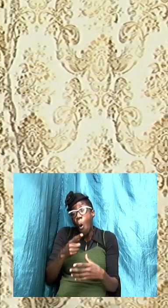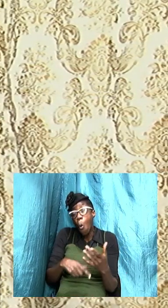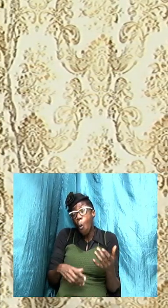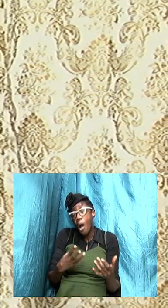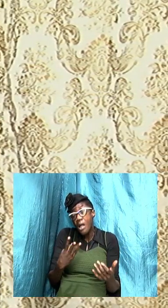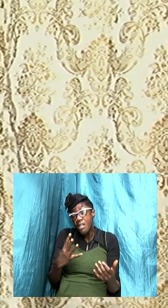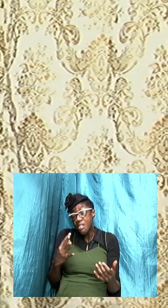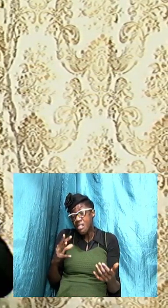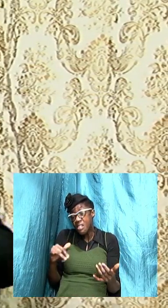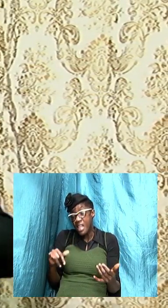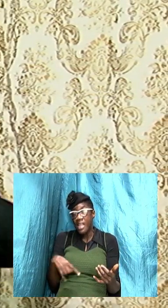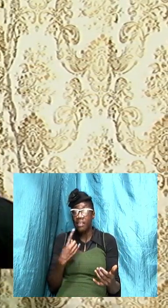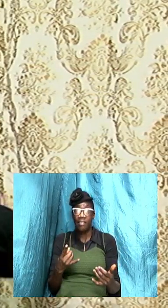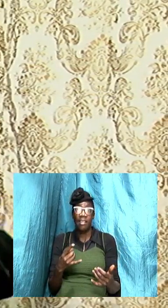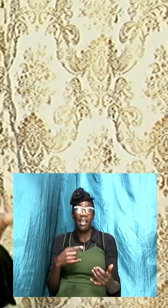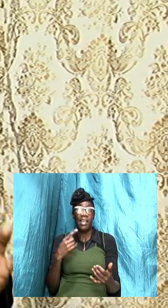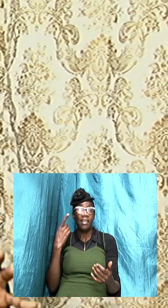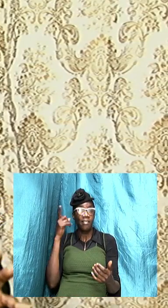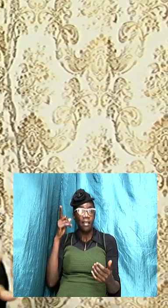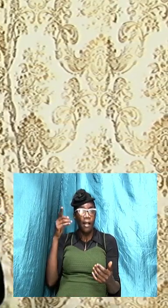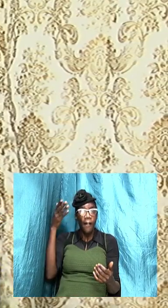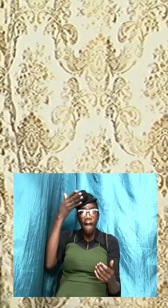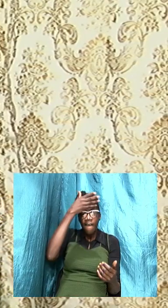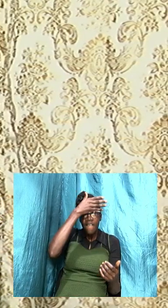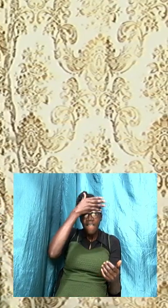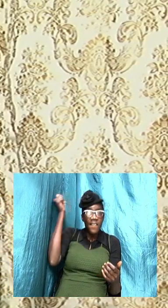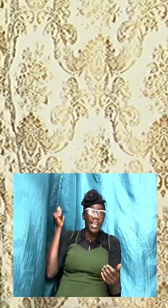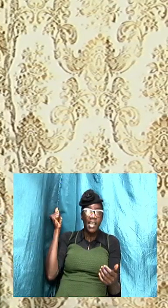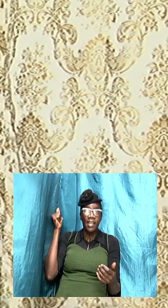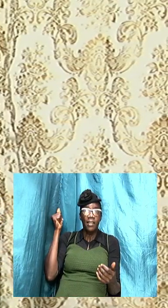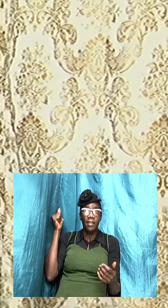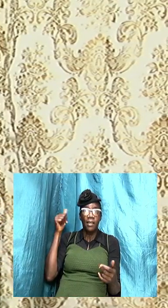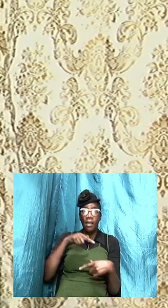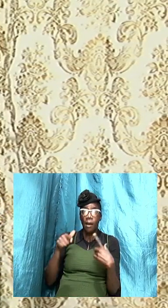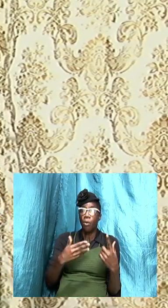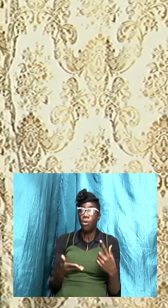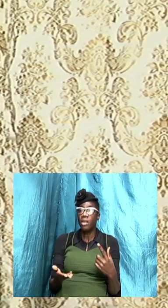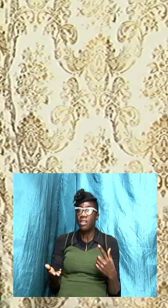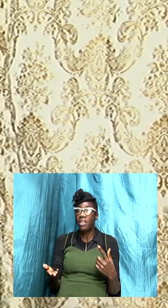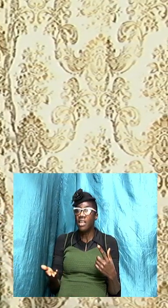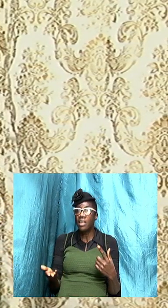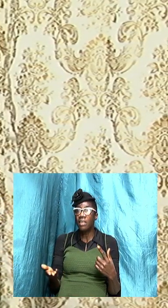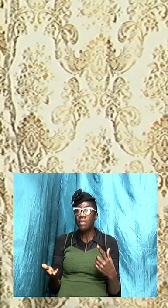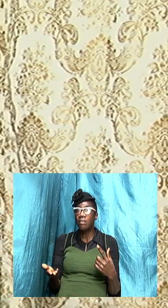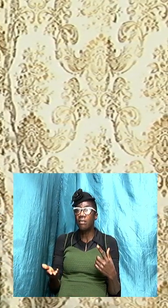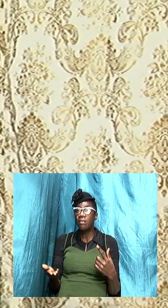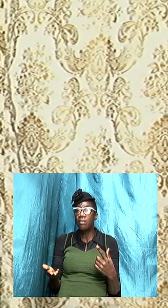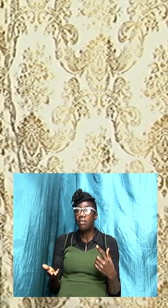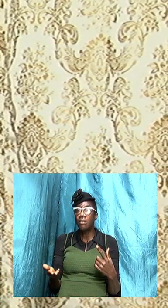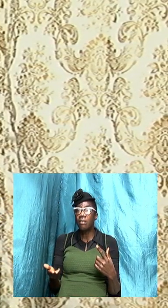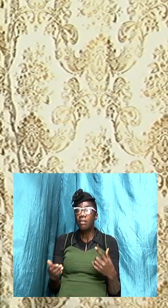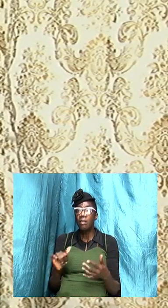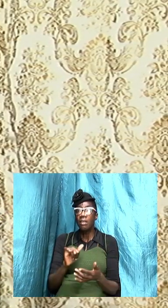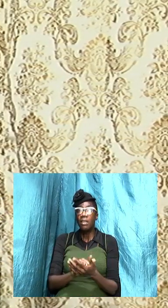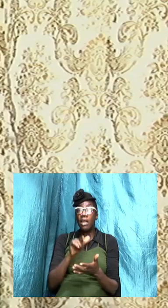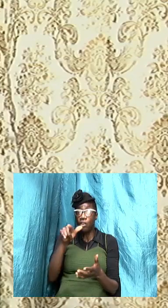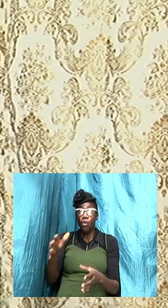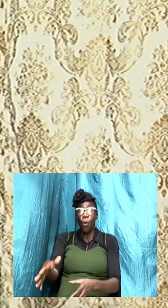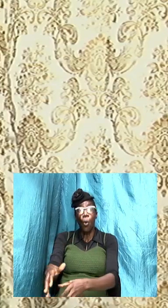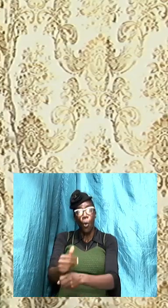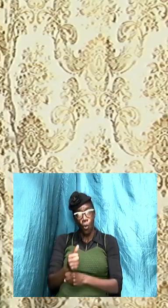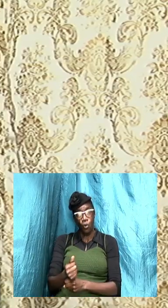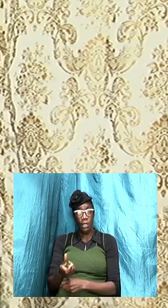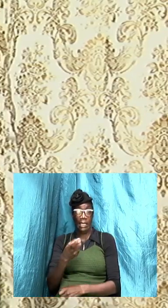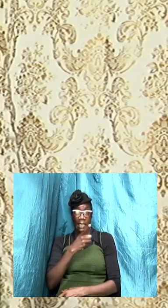saying to us is that forget about the things that you hold dear